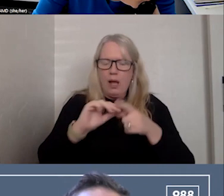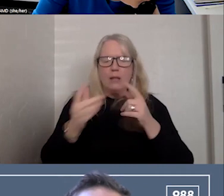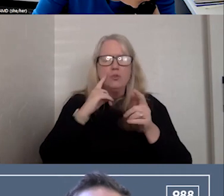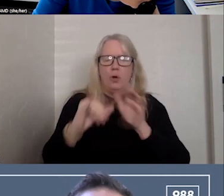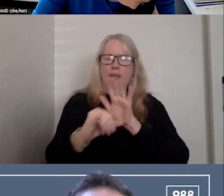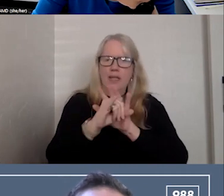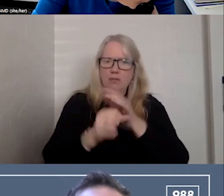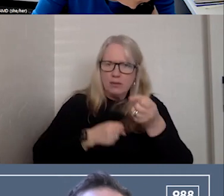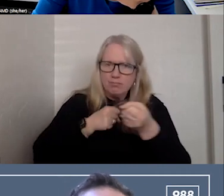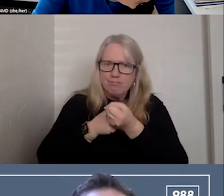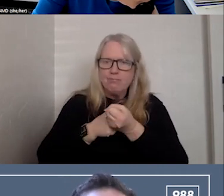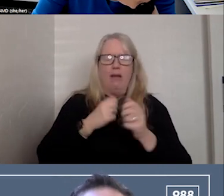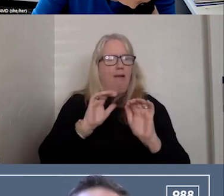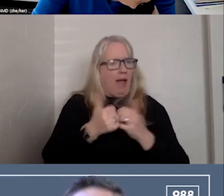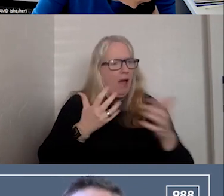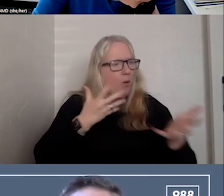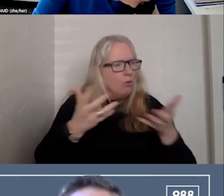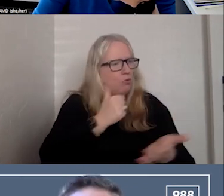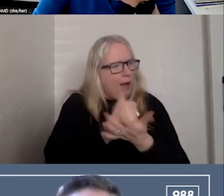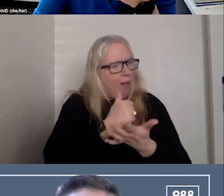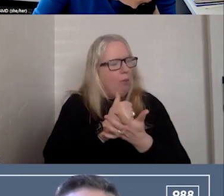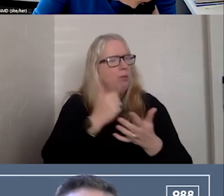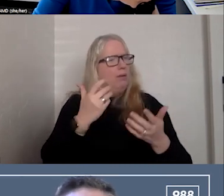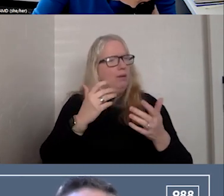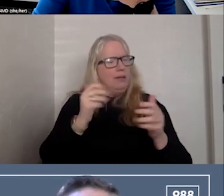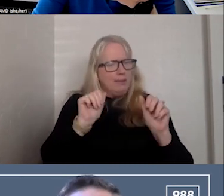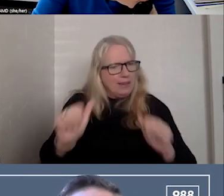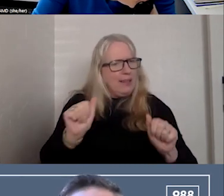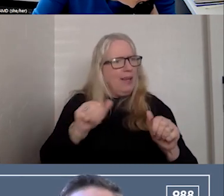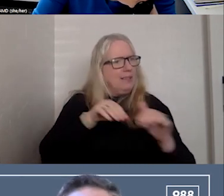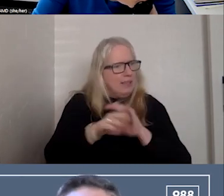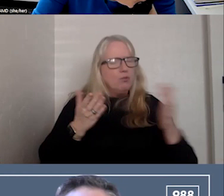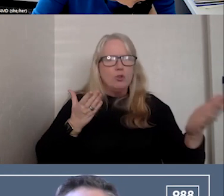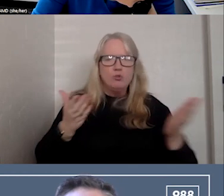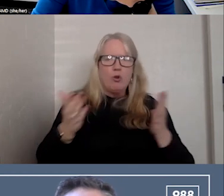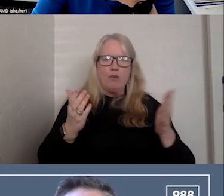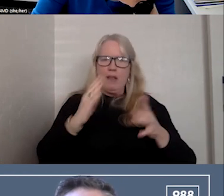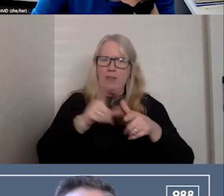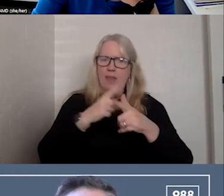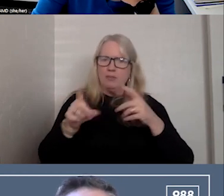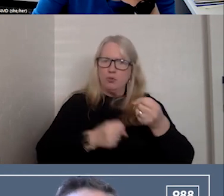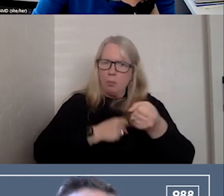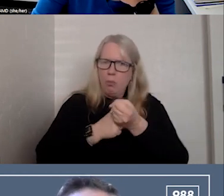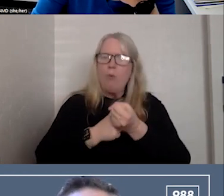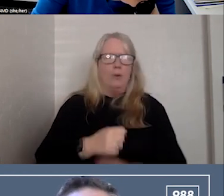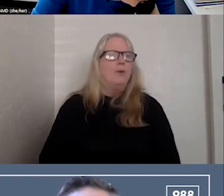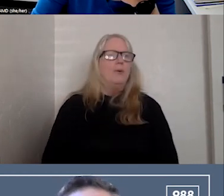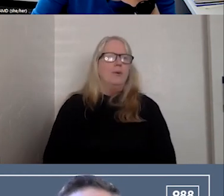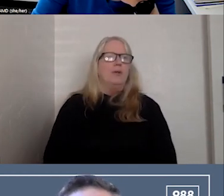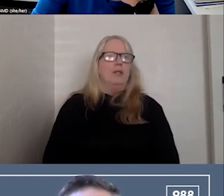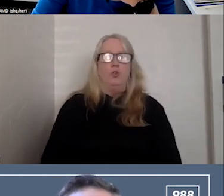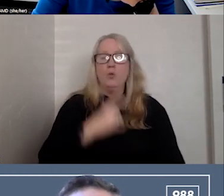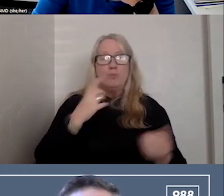how to come in, how to help serve, and how to help support. And so I do think there are tremendous